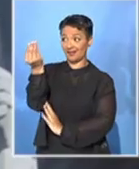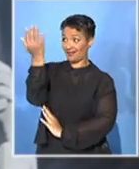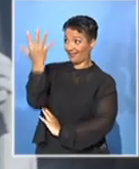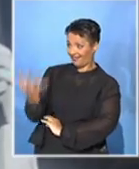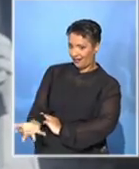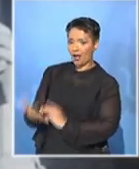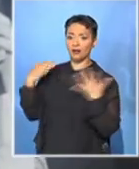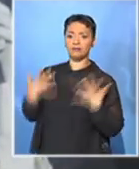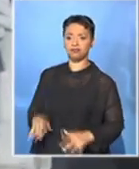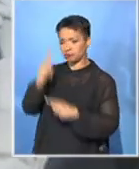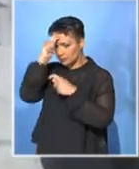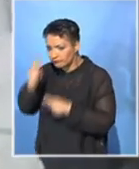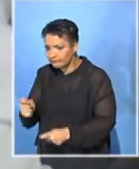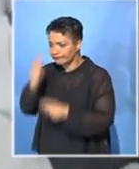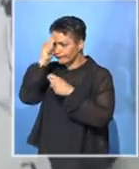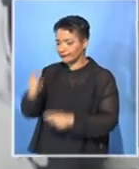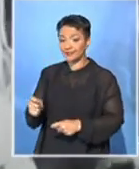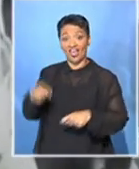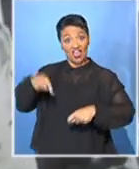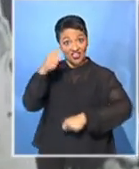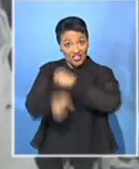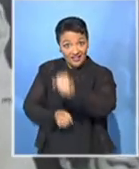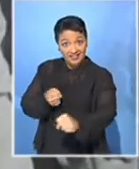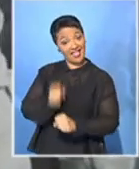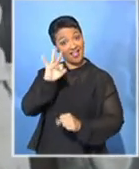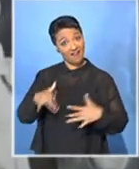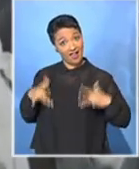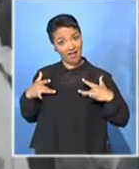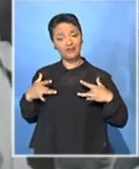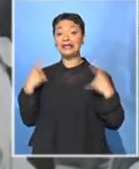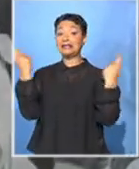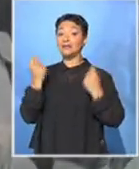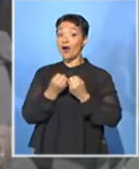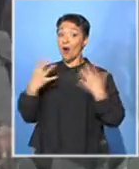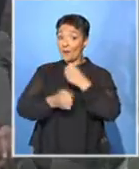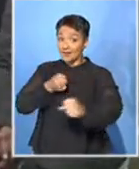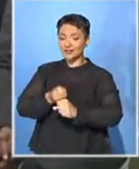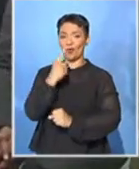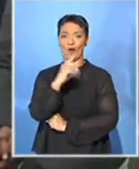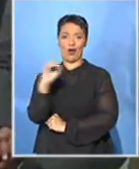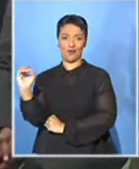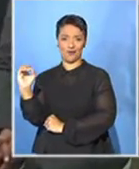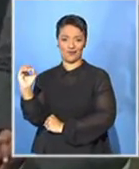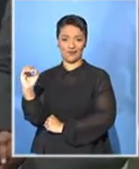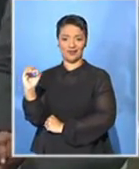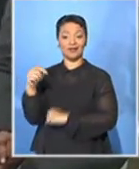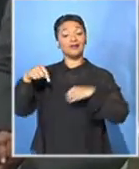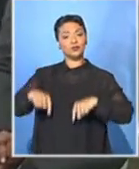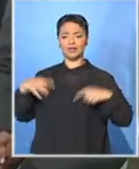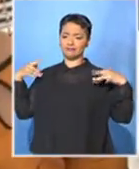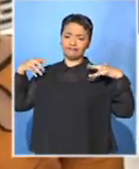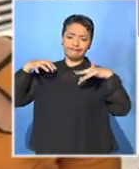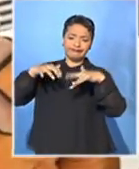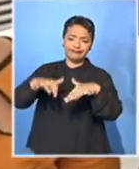in a year in which he would have turned a hundred. His birthday was marked here. Dignities from